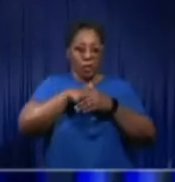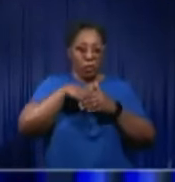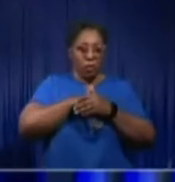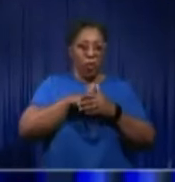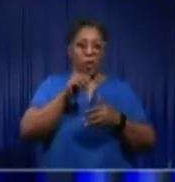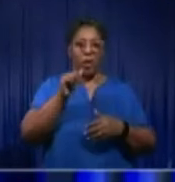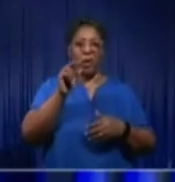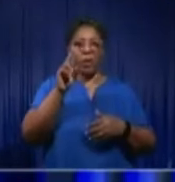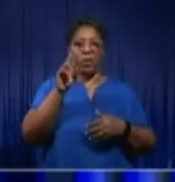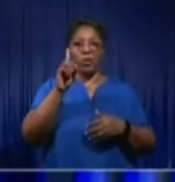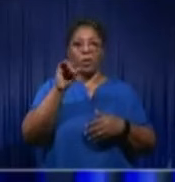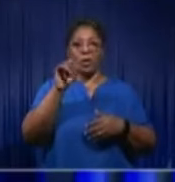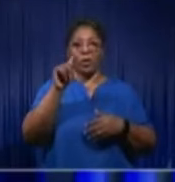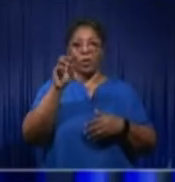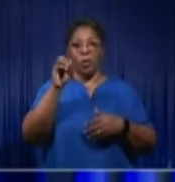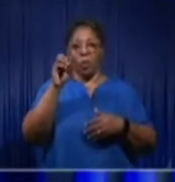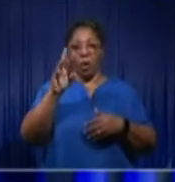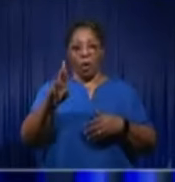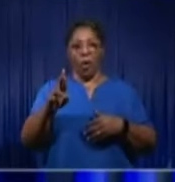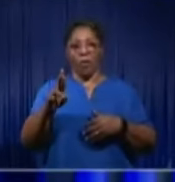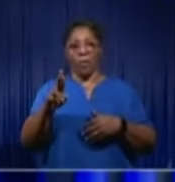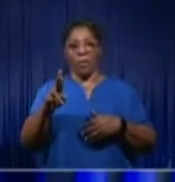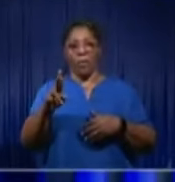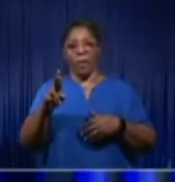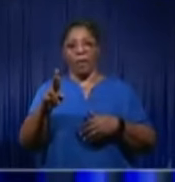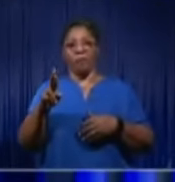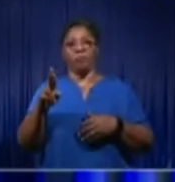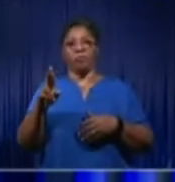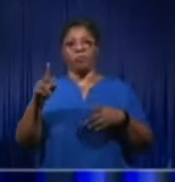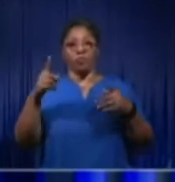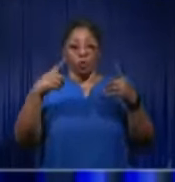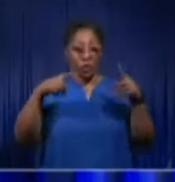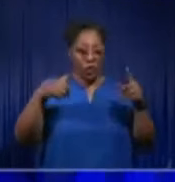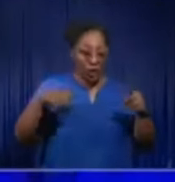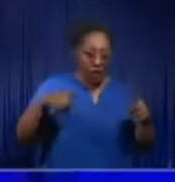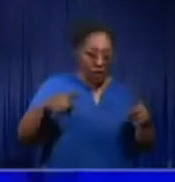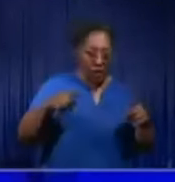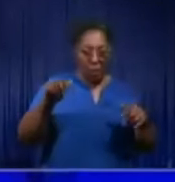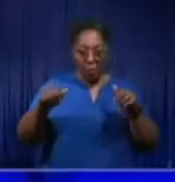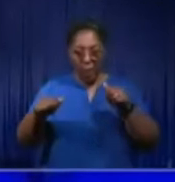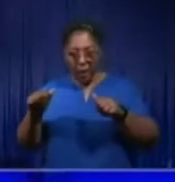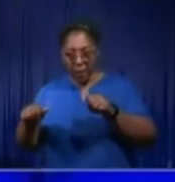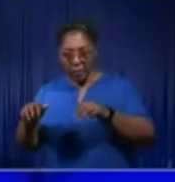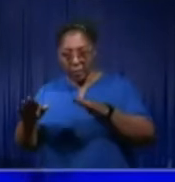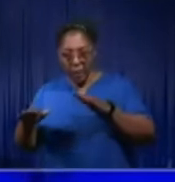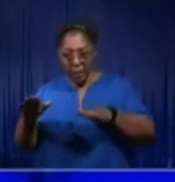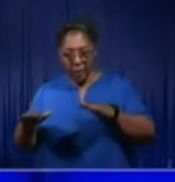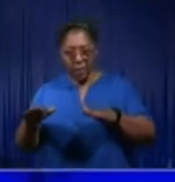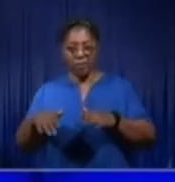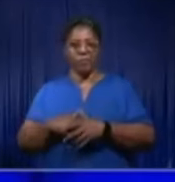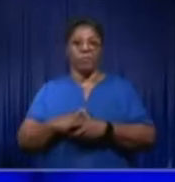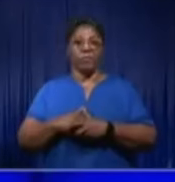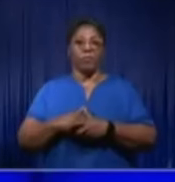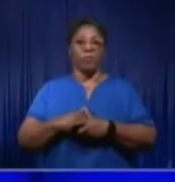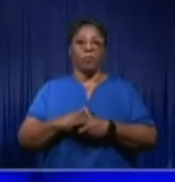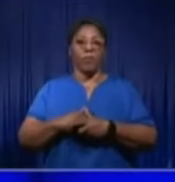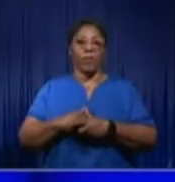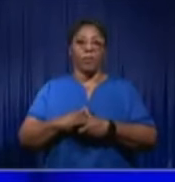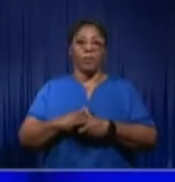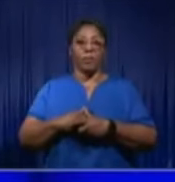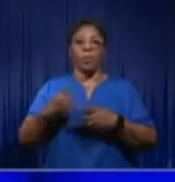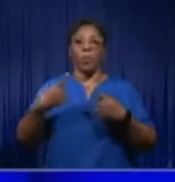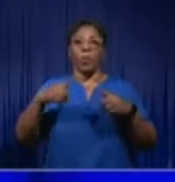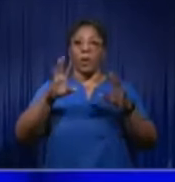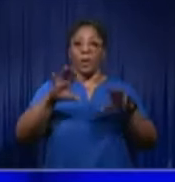so that's a check and balance that exists in relation to the award of contracts. We have the auditor general who can step into any